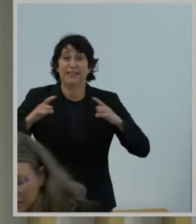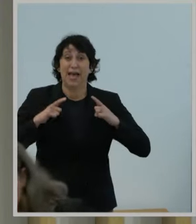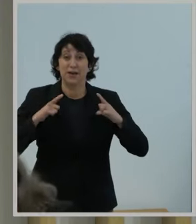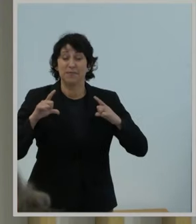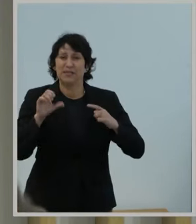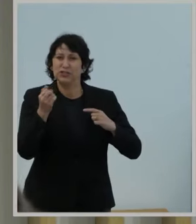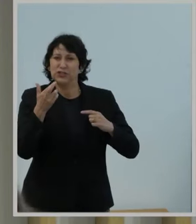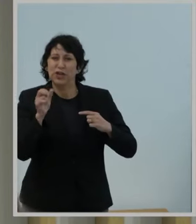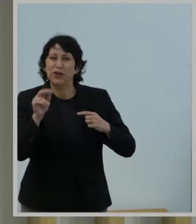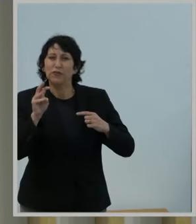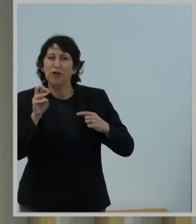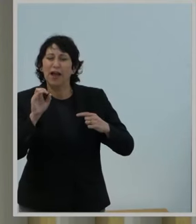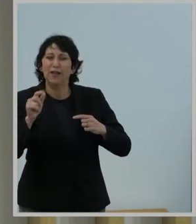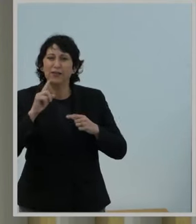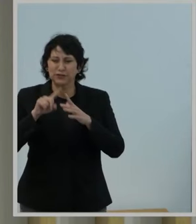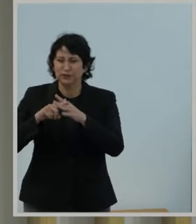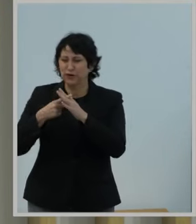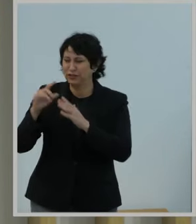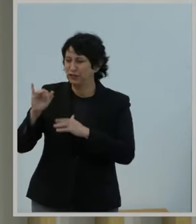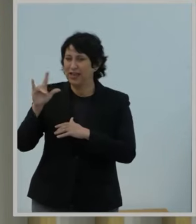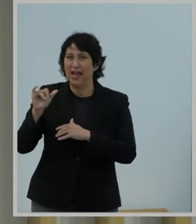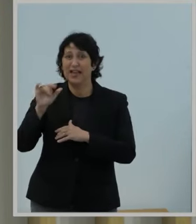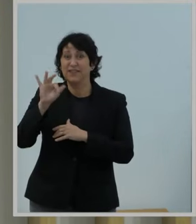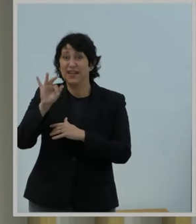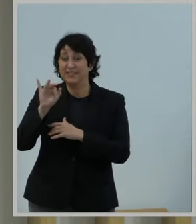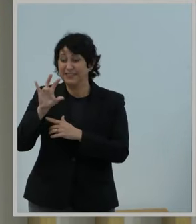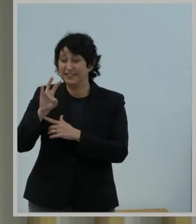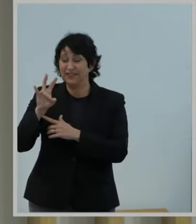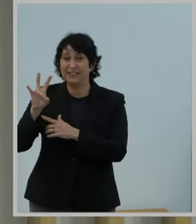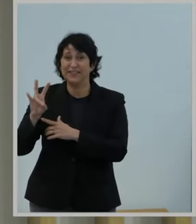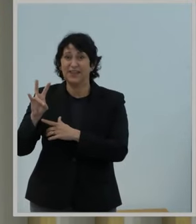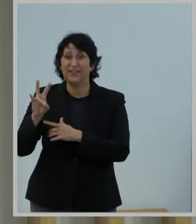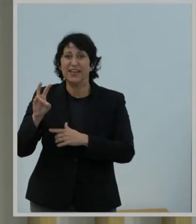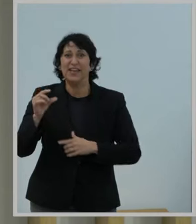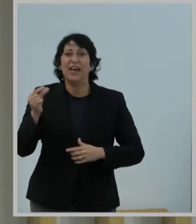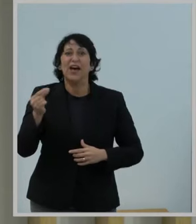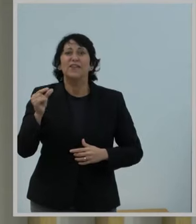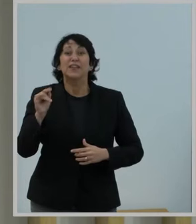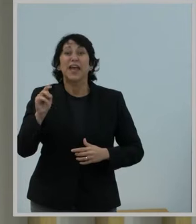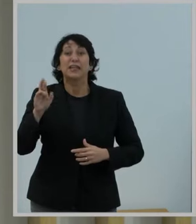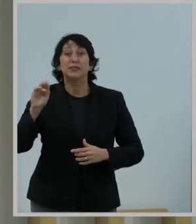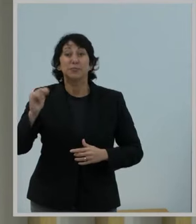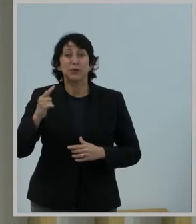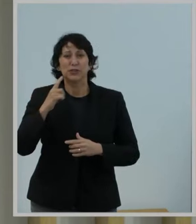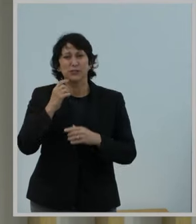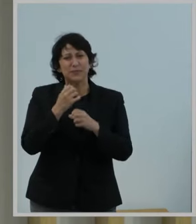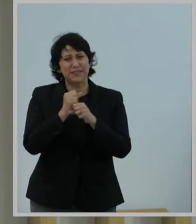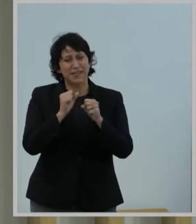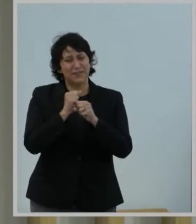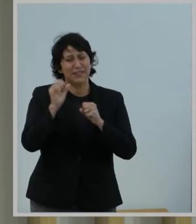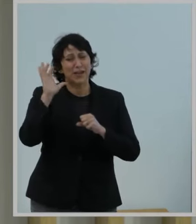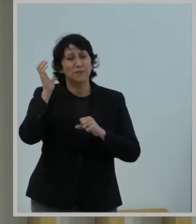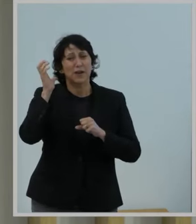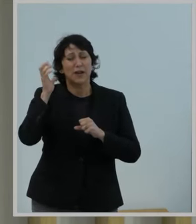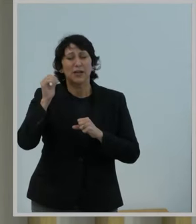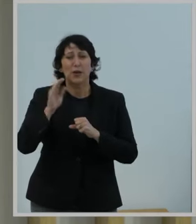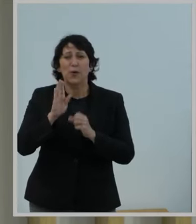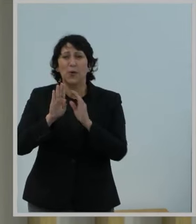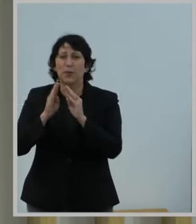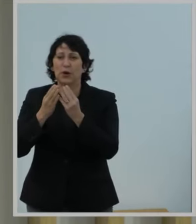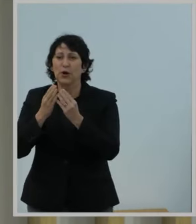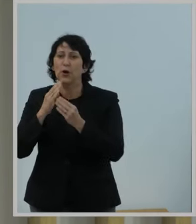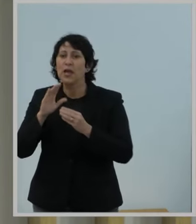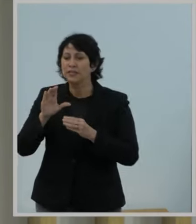1977 in Gettysburg. She worked in what was then the Safety and Special Radio Services Bureau as a clerk